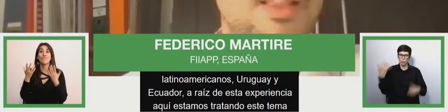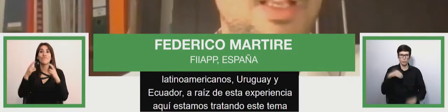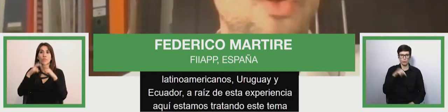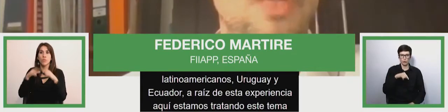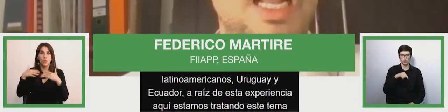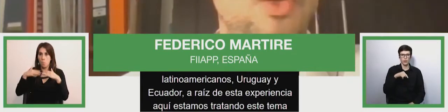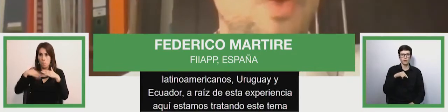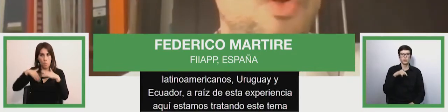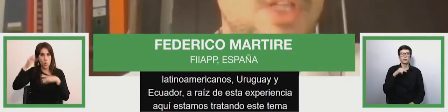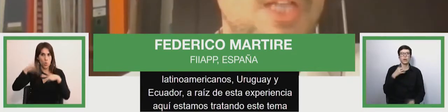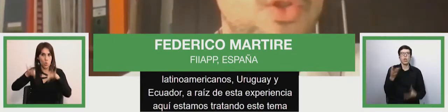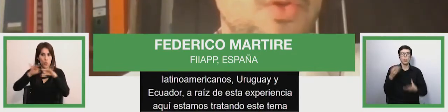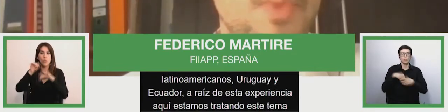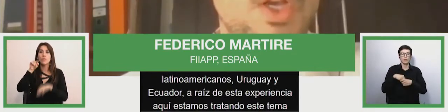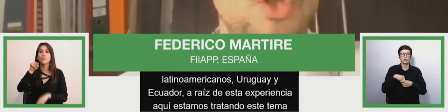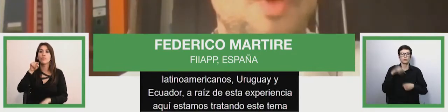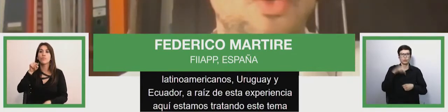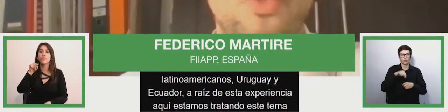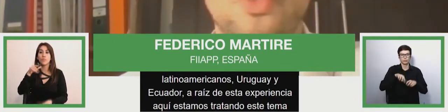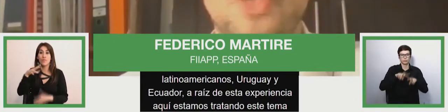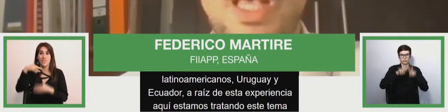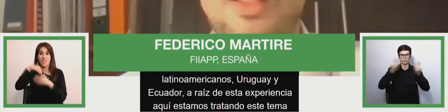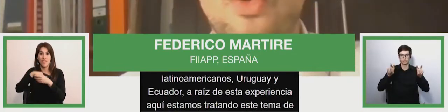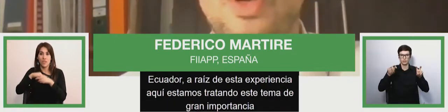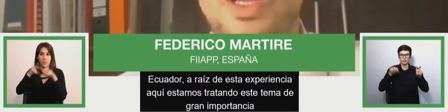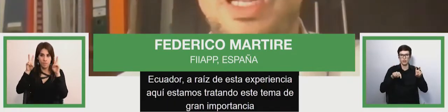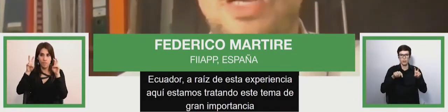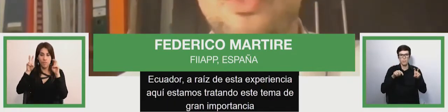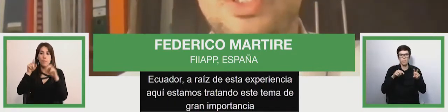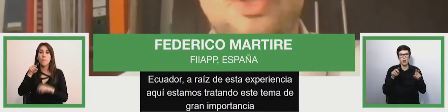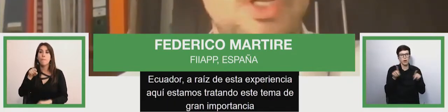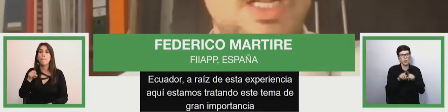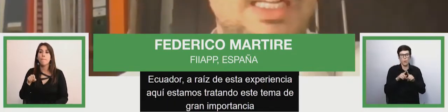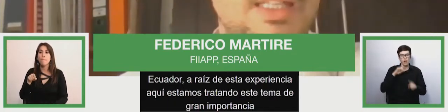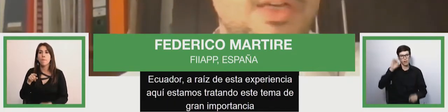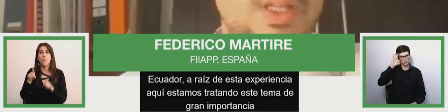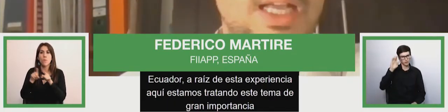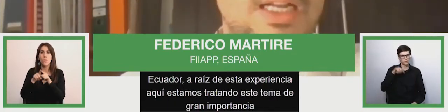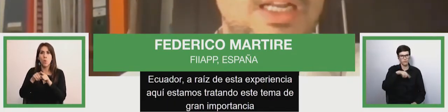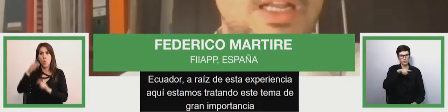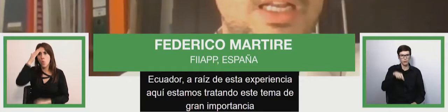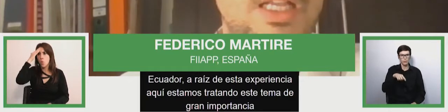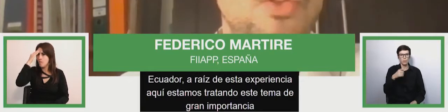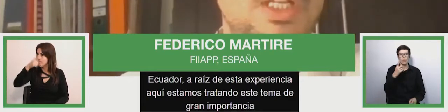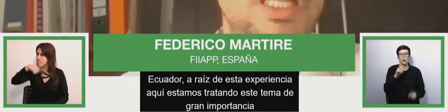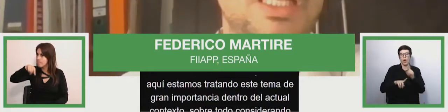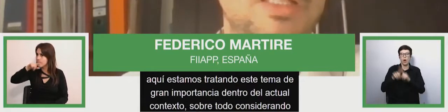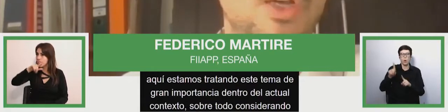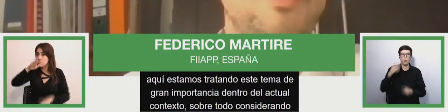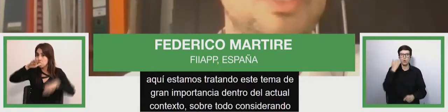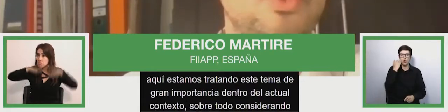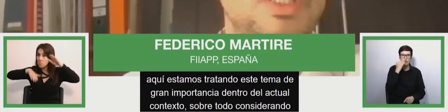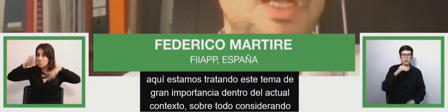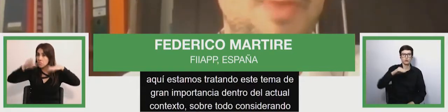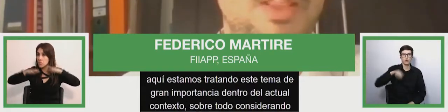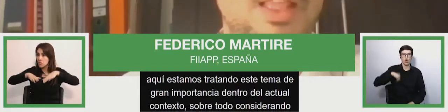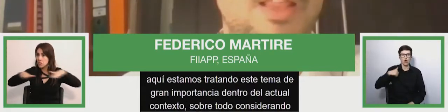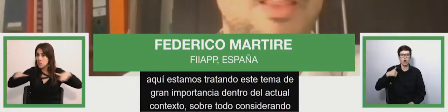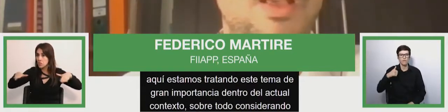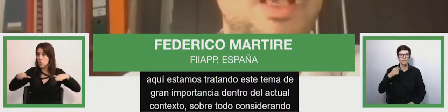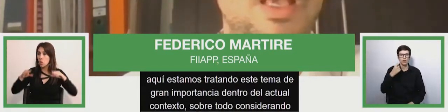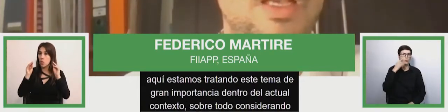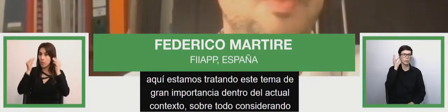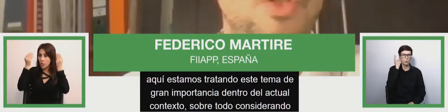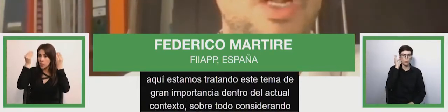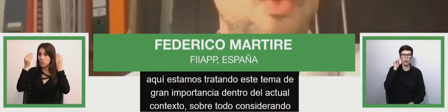and particularly considering the conditions in which boys and girls and these capacities that we have, these